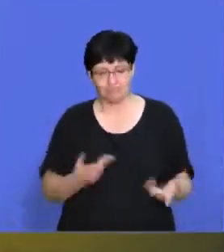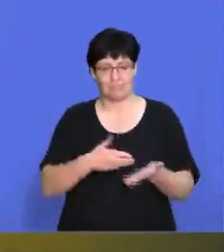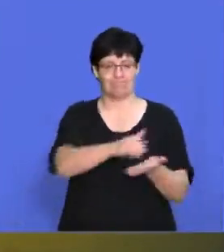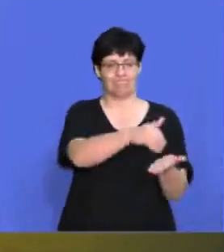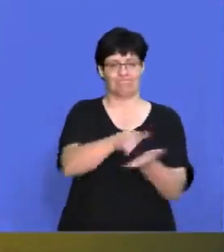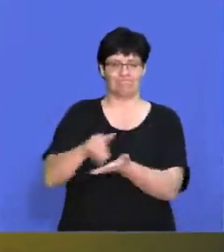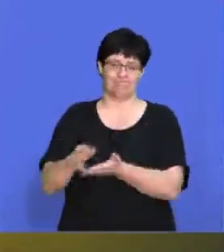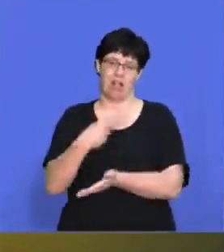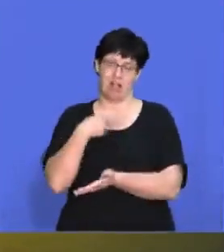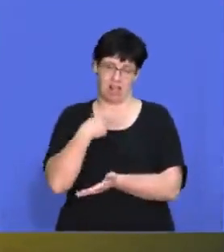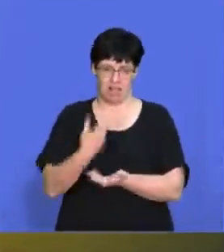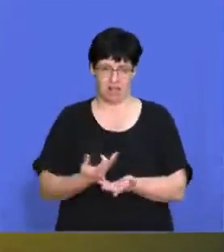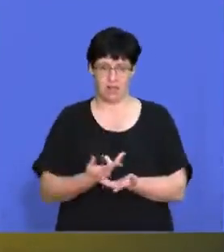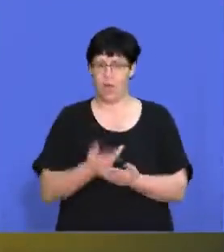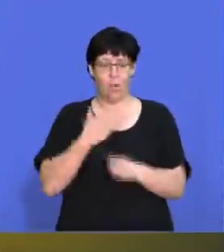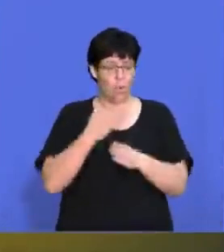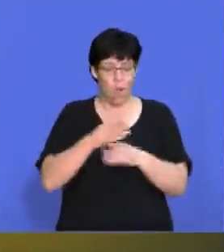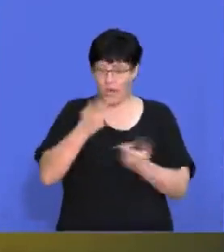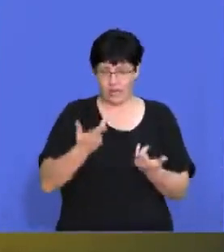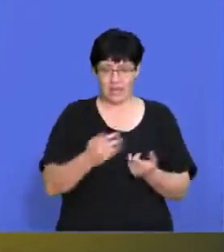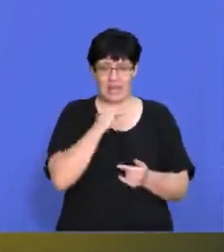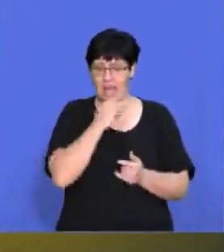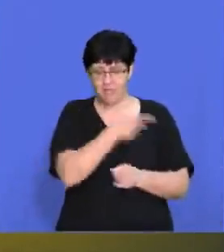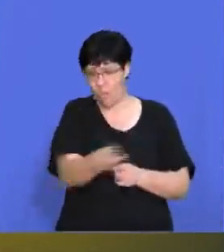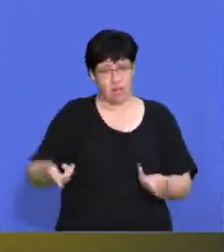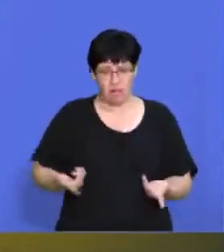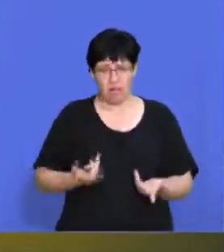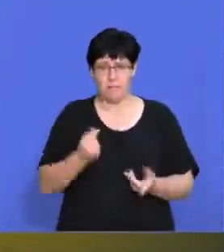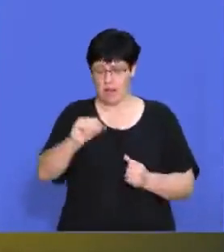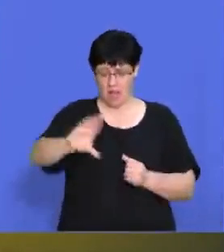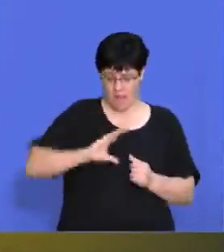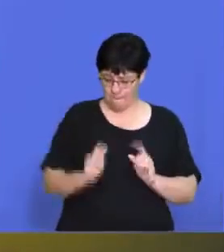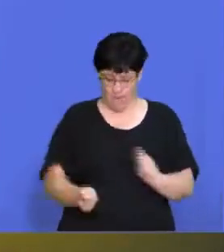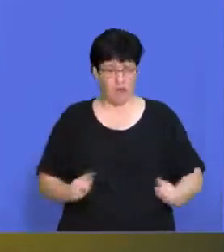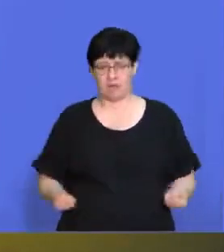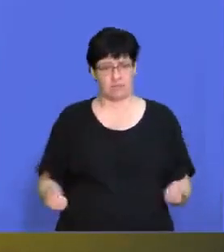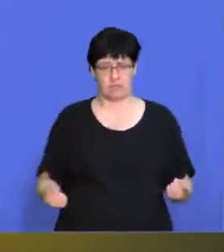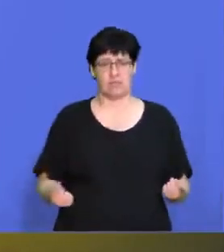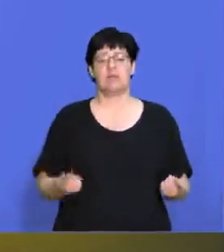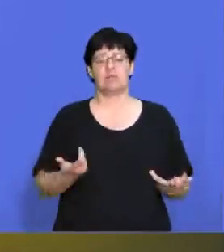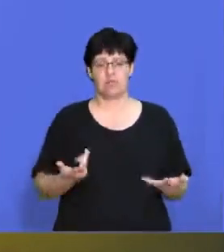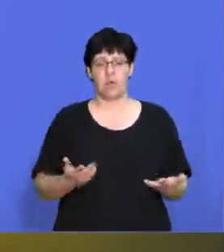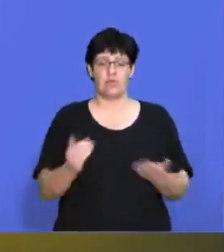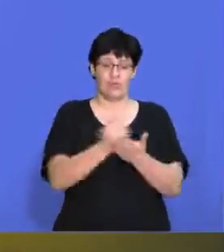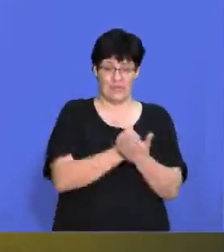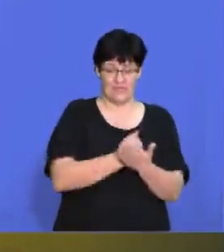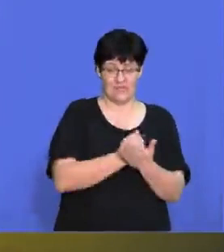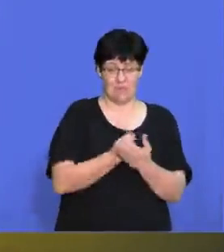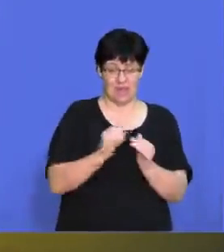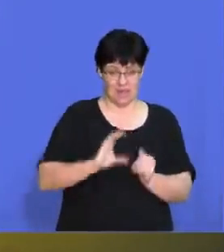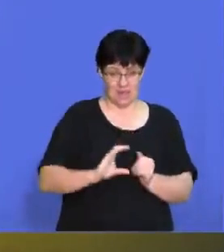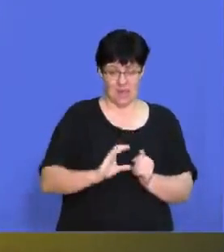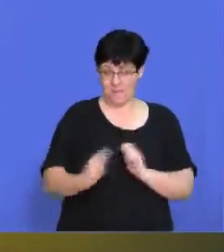people and there isn't enough work coming in, there isn't enough money coming in. So in order for the business to save money,